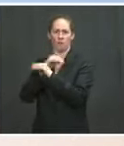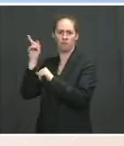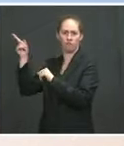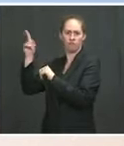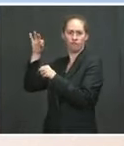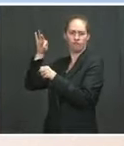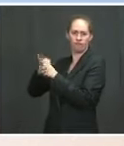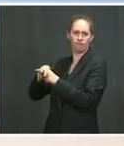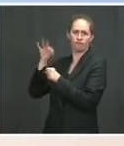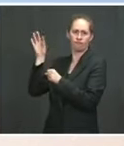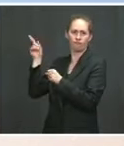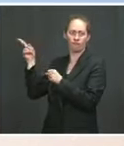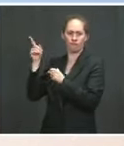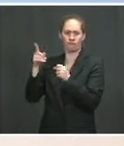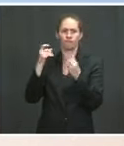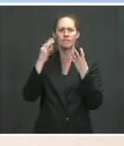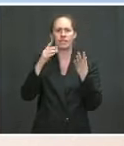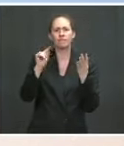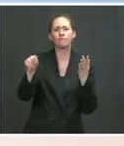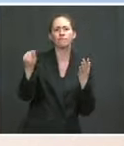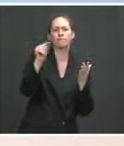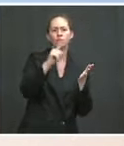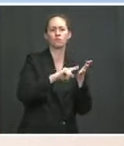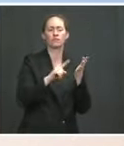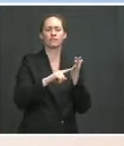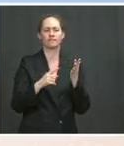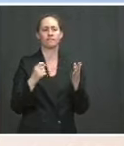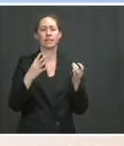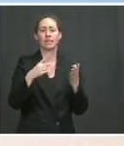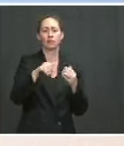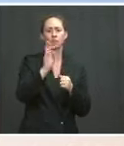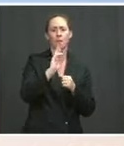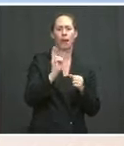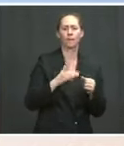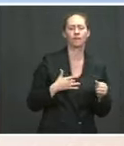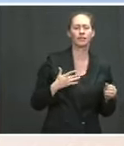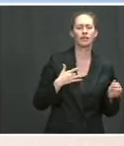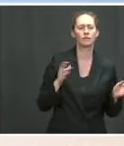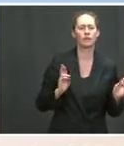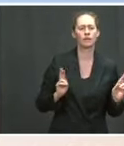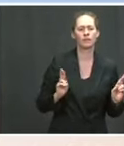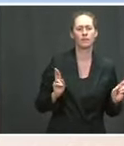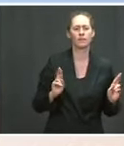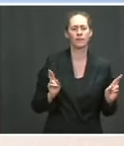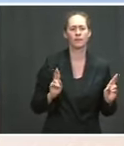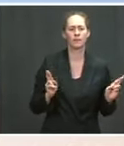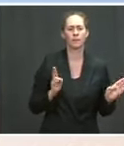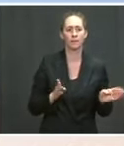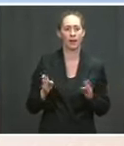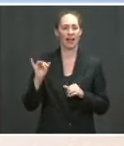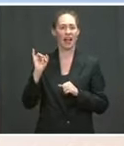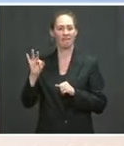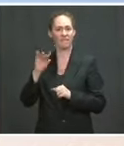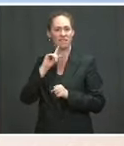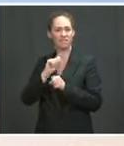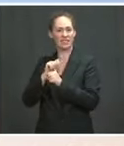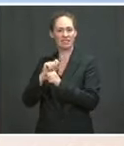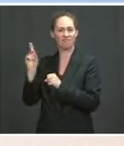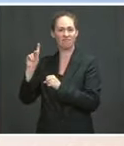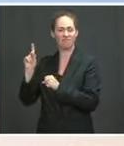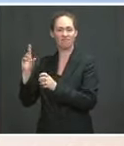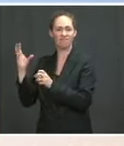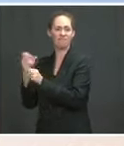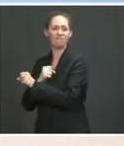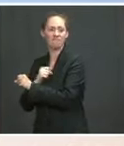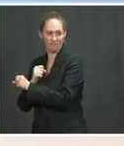saying Republicans as a whole are preparing to do in the event Democrats win close elections in 2022